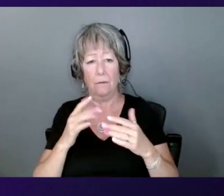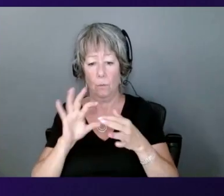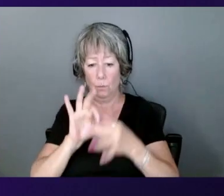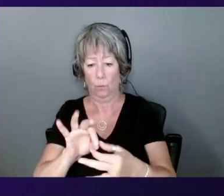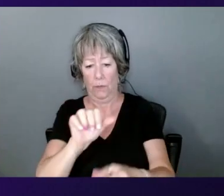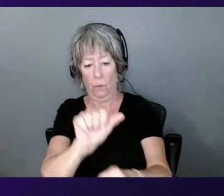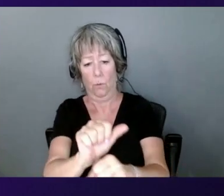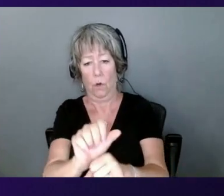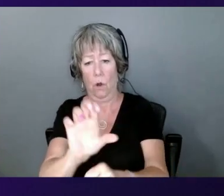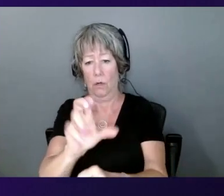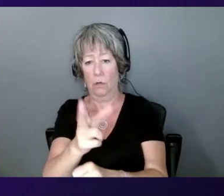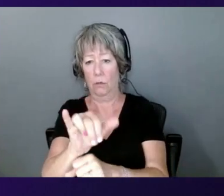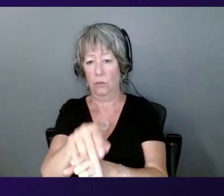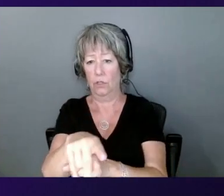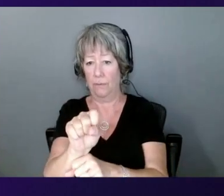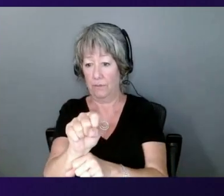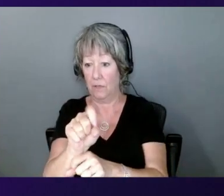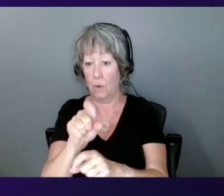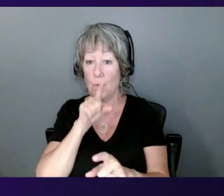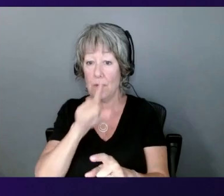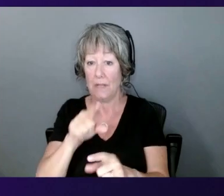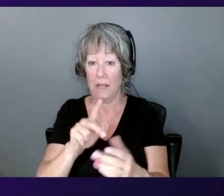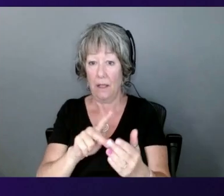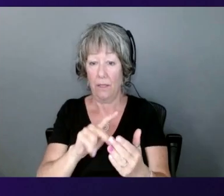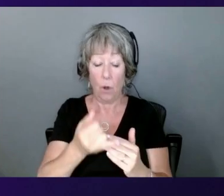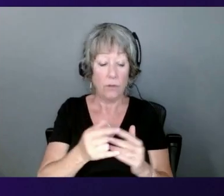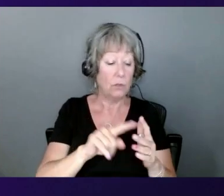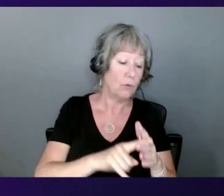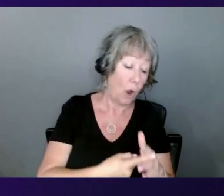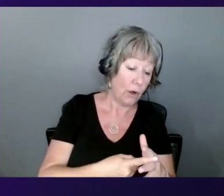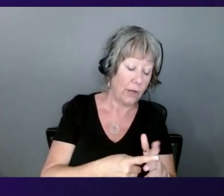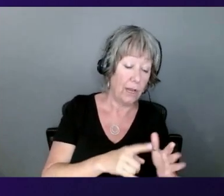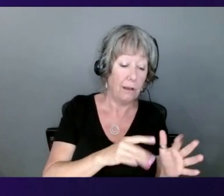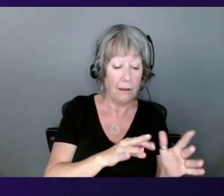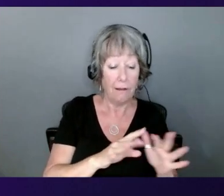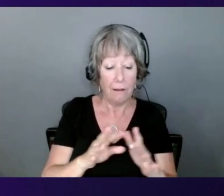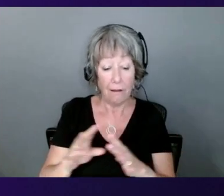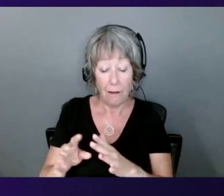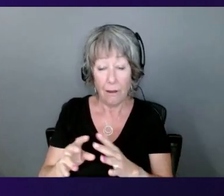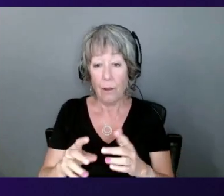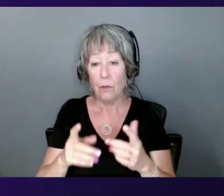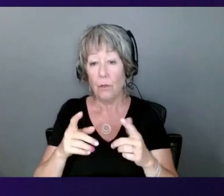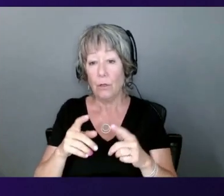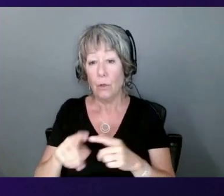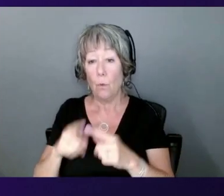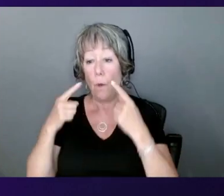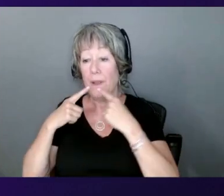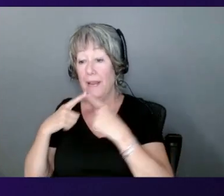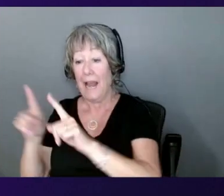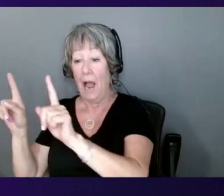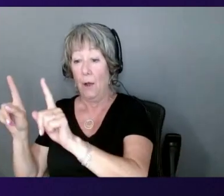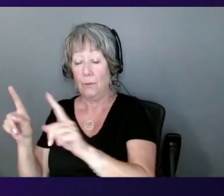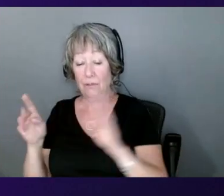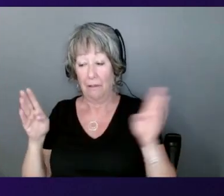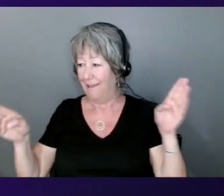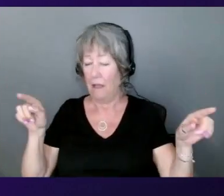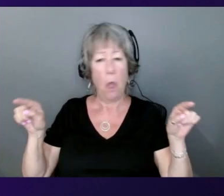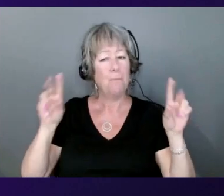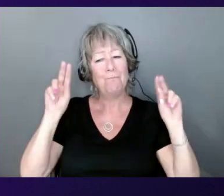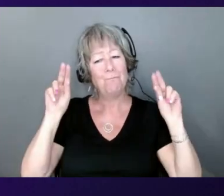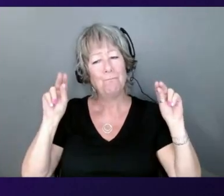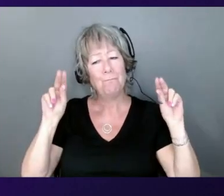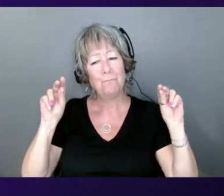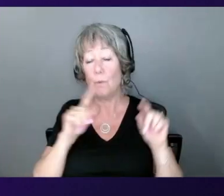I can tell you, it's not when the project is started. And actually, it's not when the project is announced. But really, the most satisfying part,